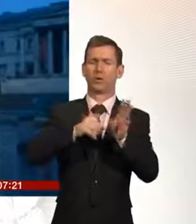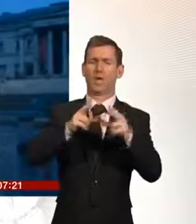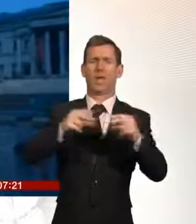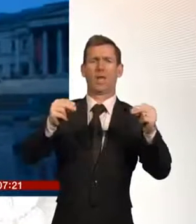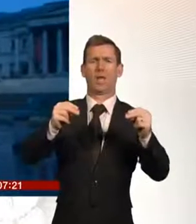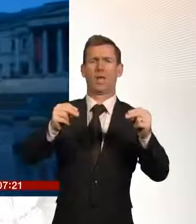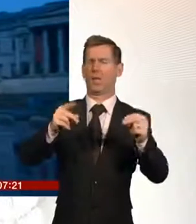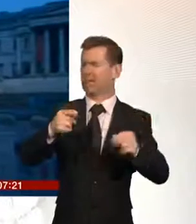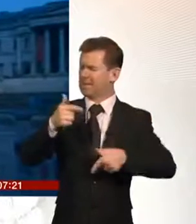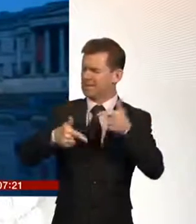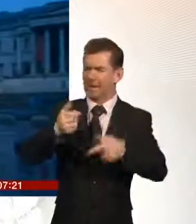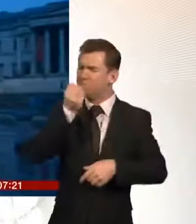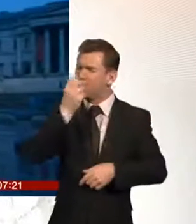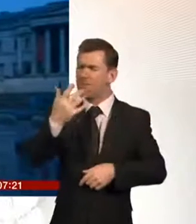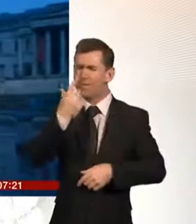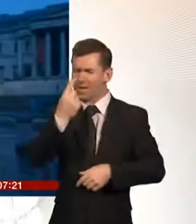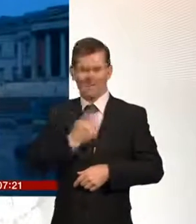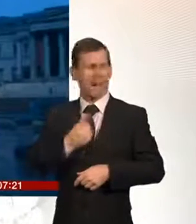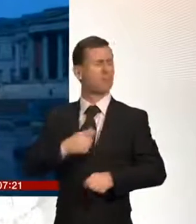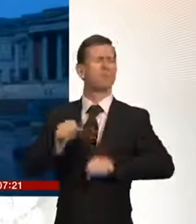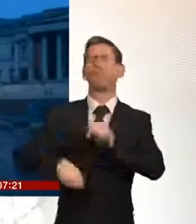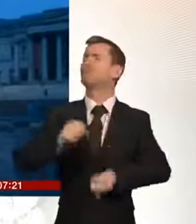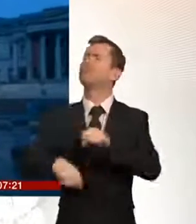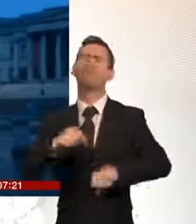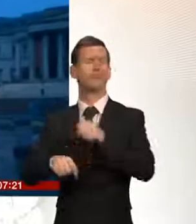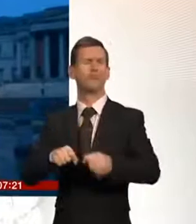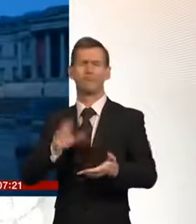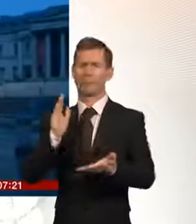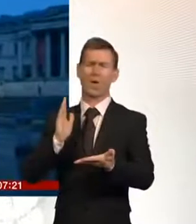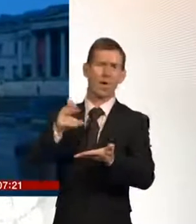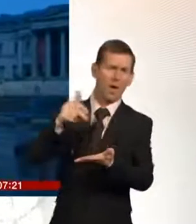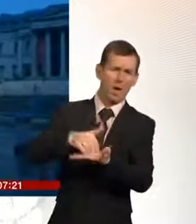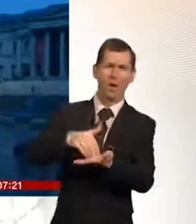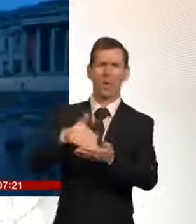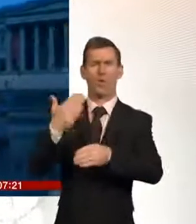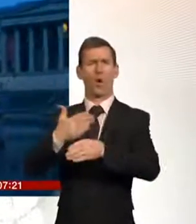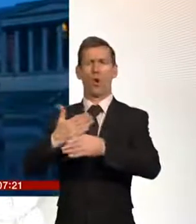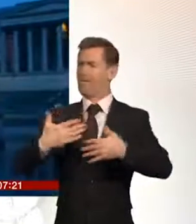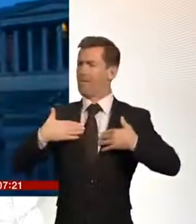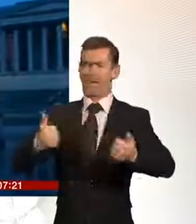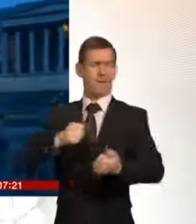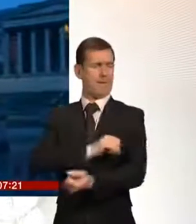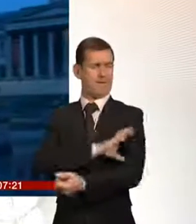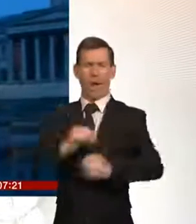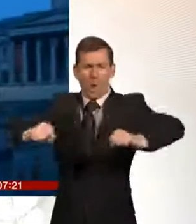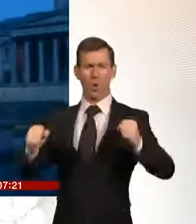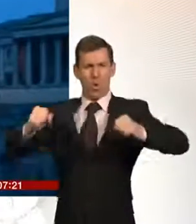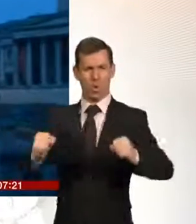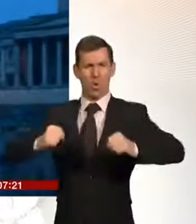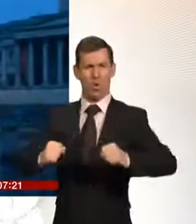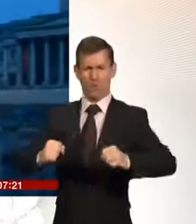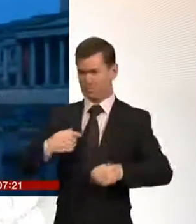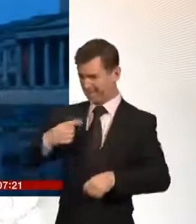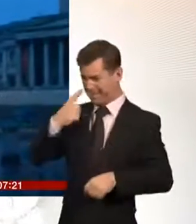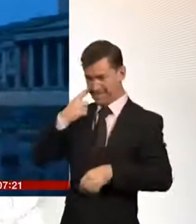not stuck in congestion you come to earth you've come to work you're full of energy and it feels really good and you're going past cars that are going